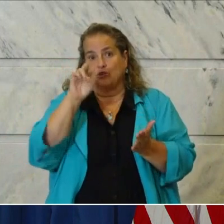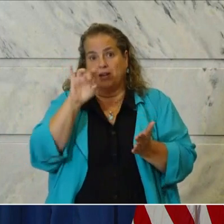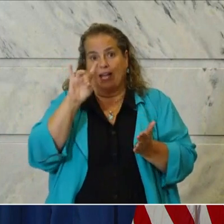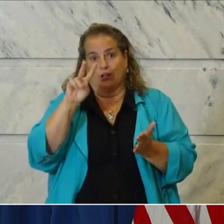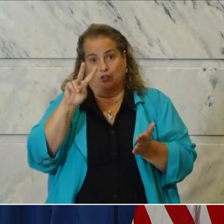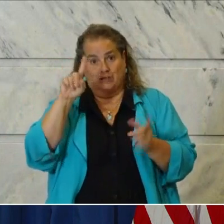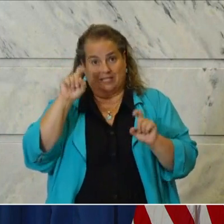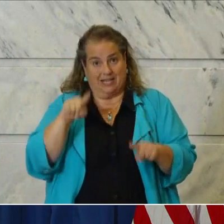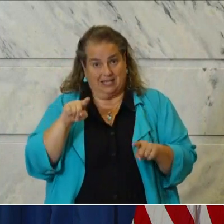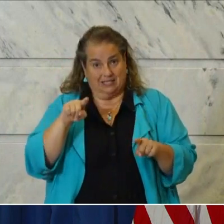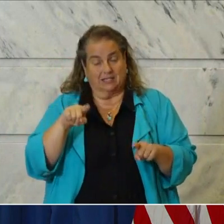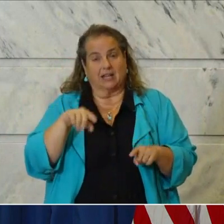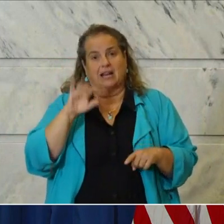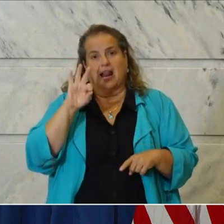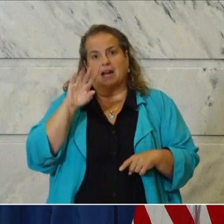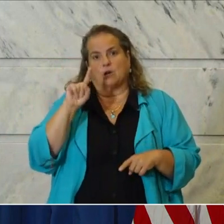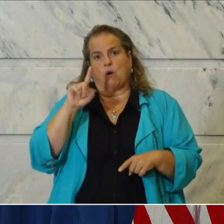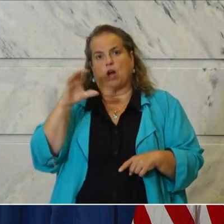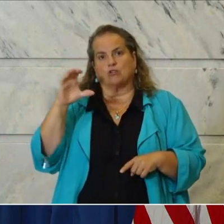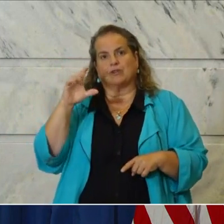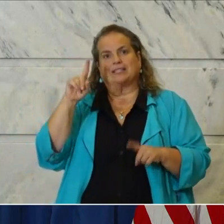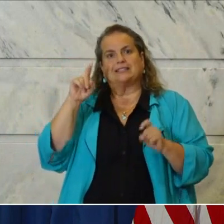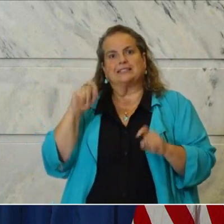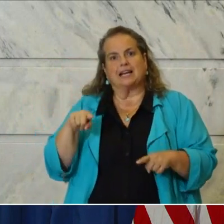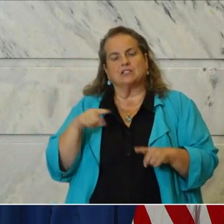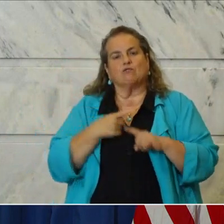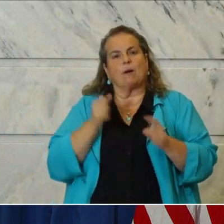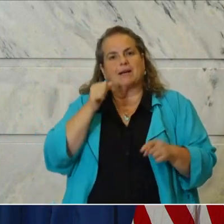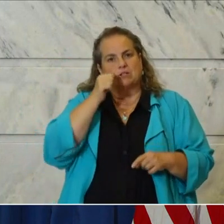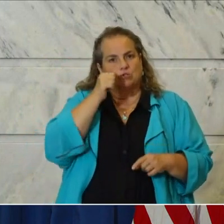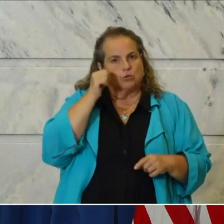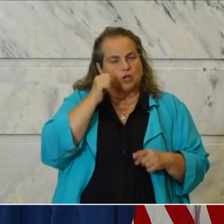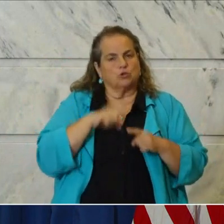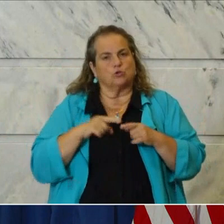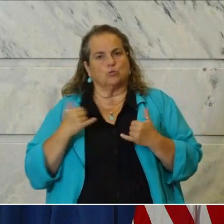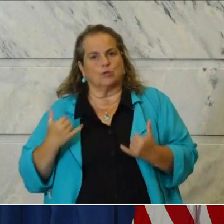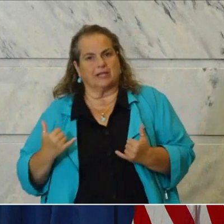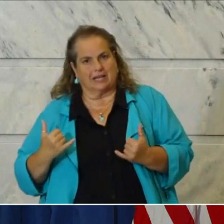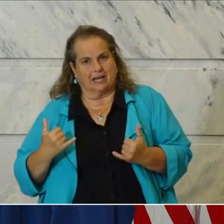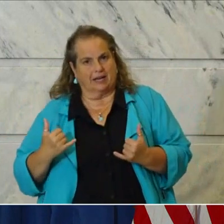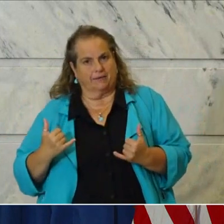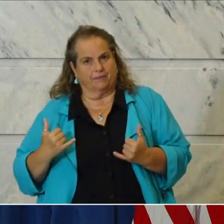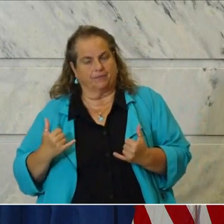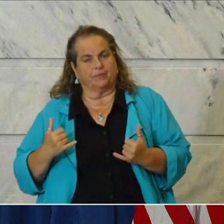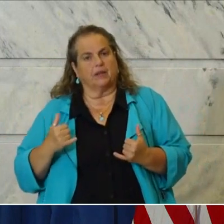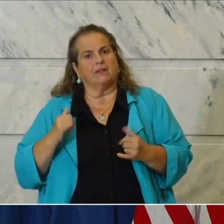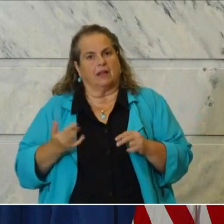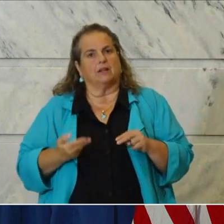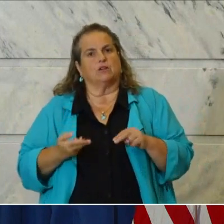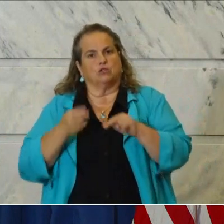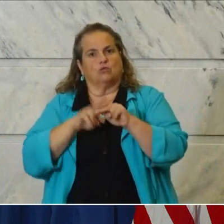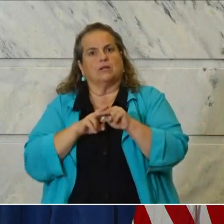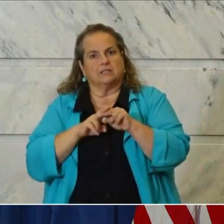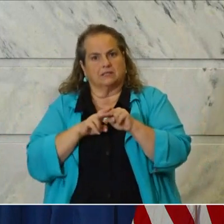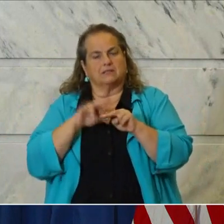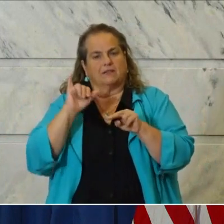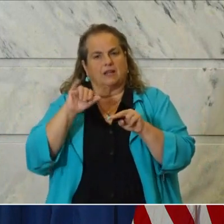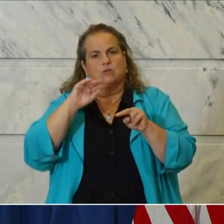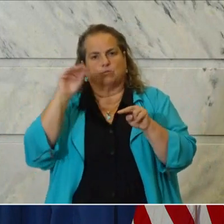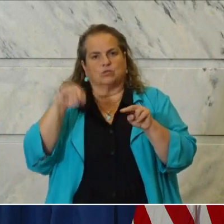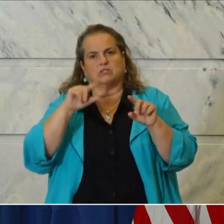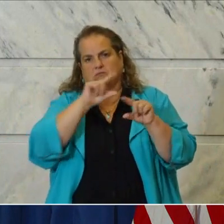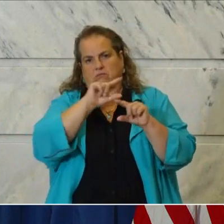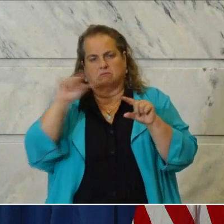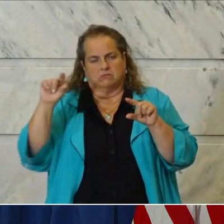means we had about 9100 tests from yesterday to today increases that denominator. That's why